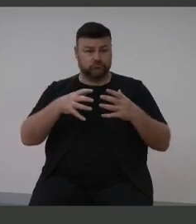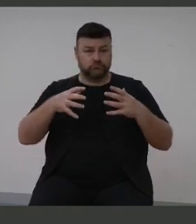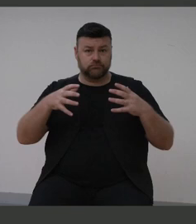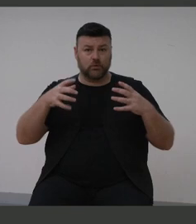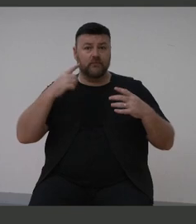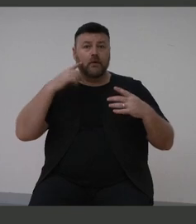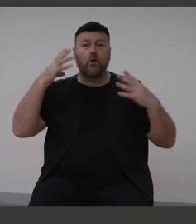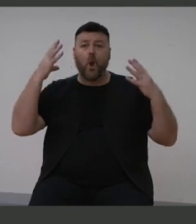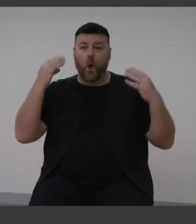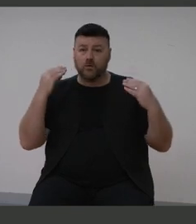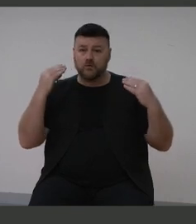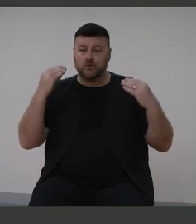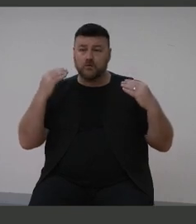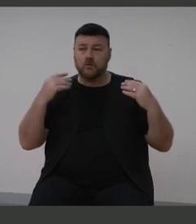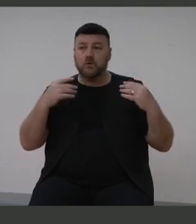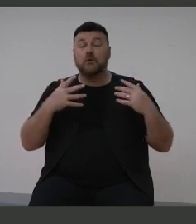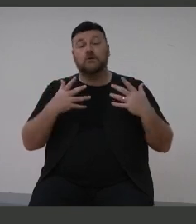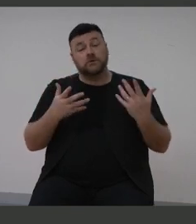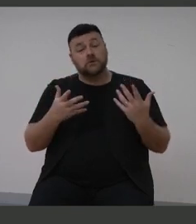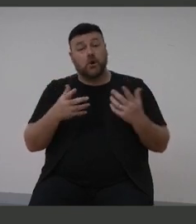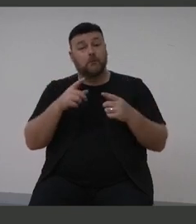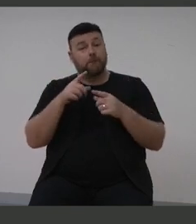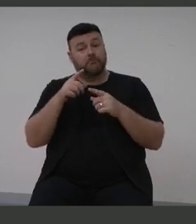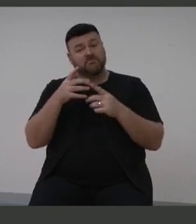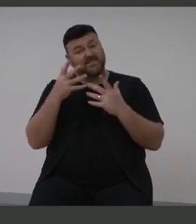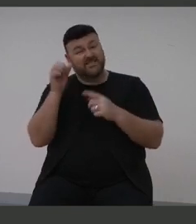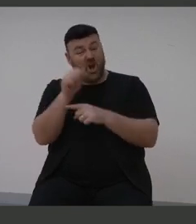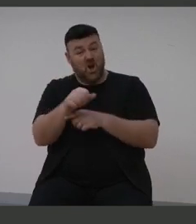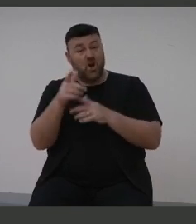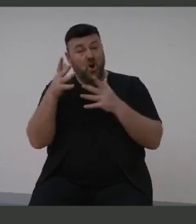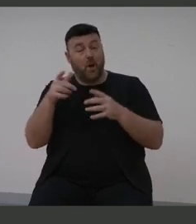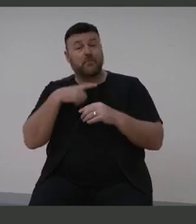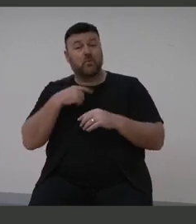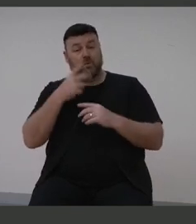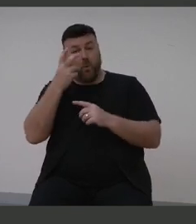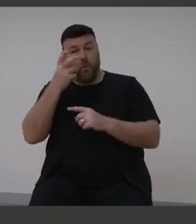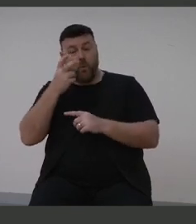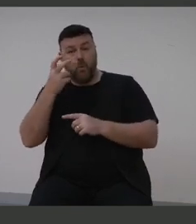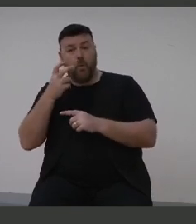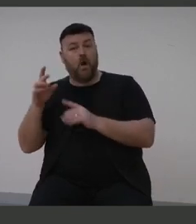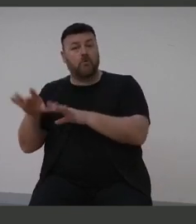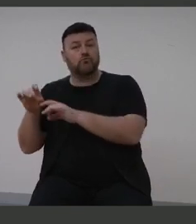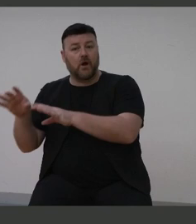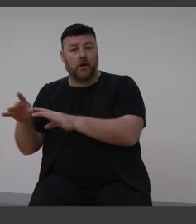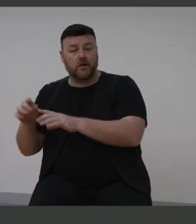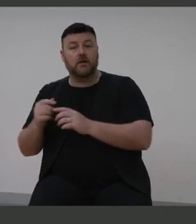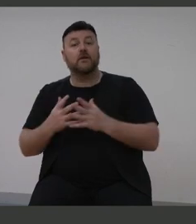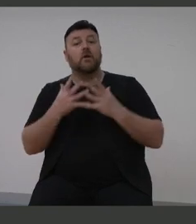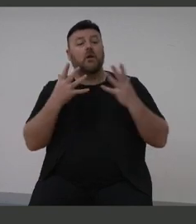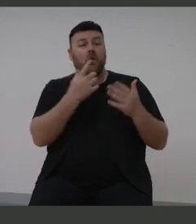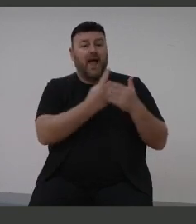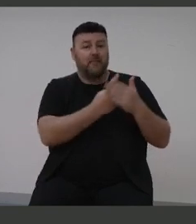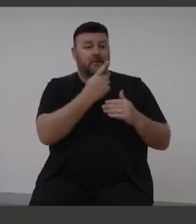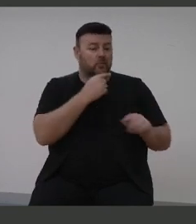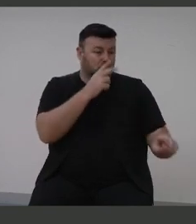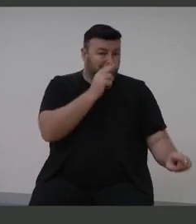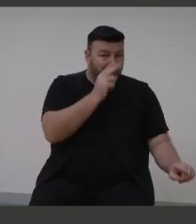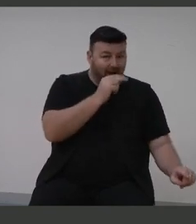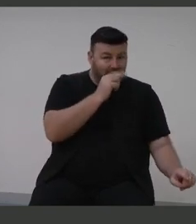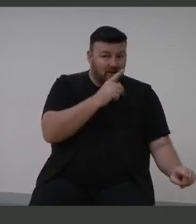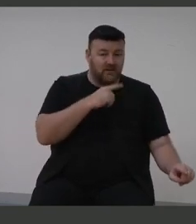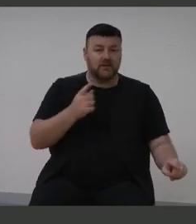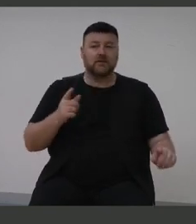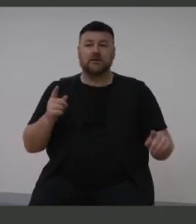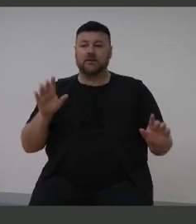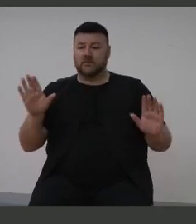the ageing population. There's a lot that's been done in Australia for younger children, but there seems to still